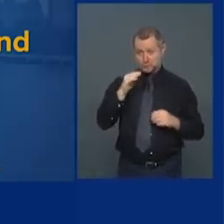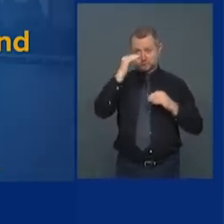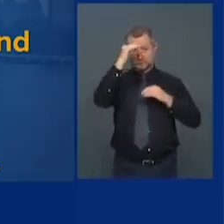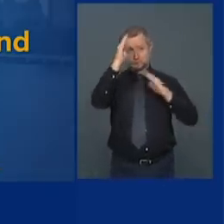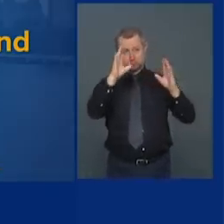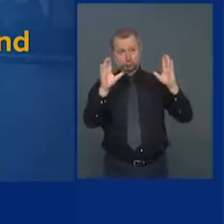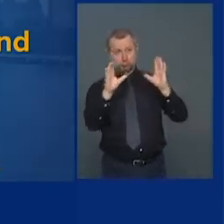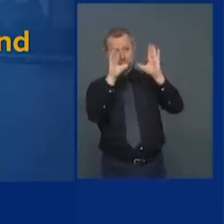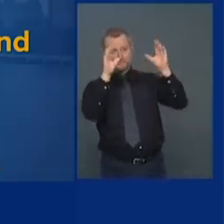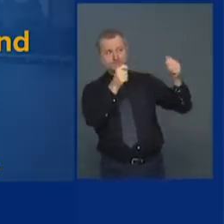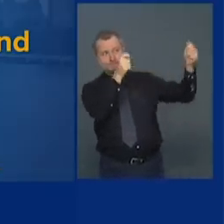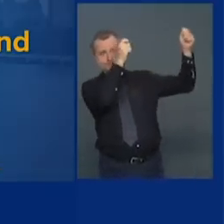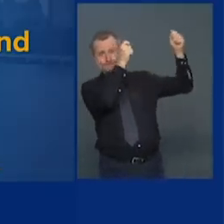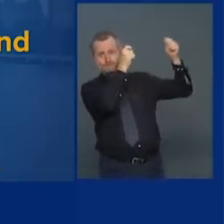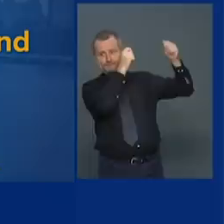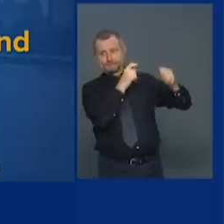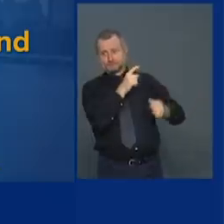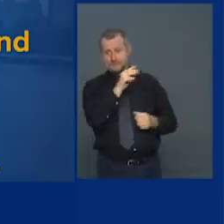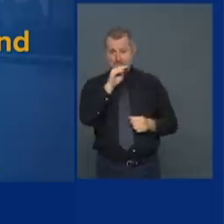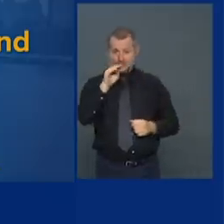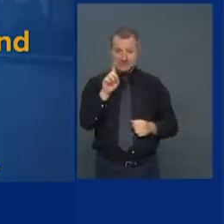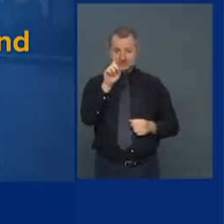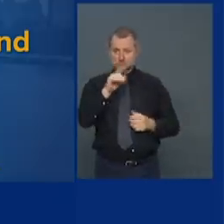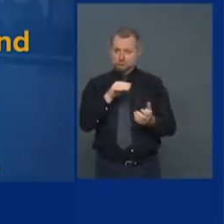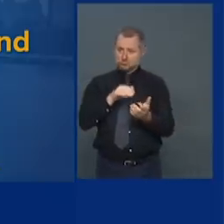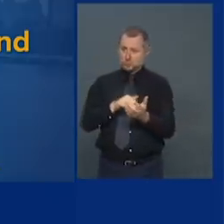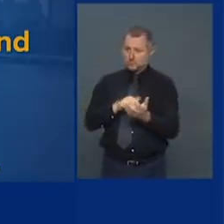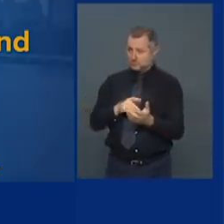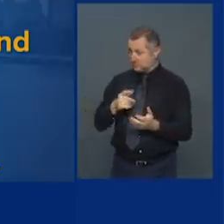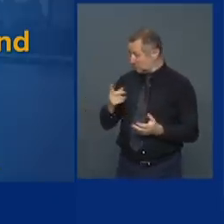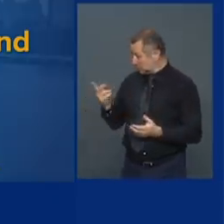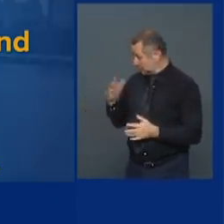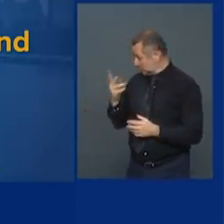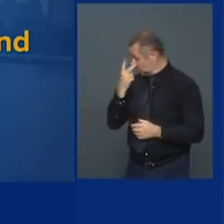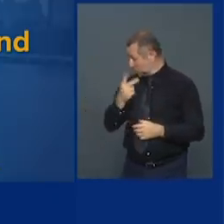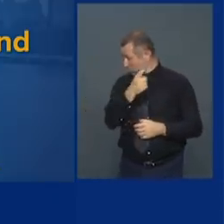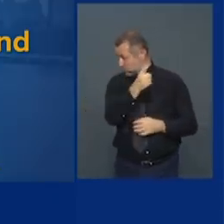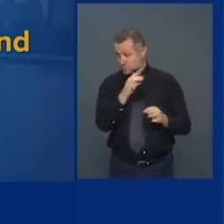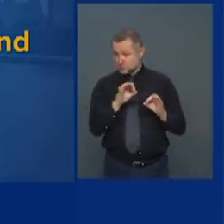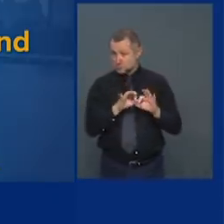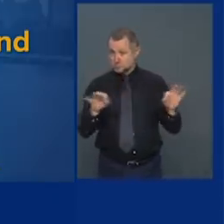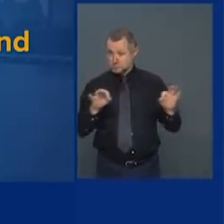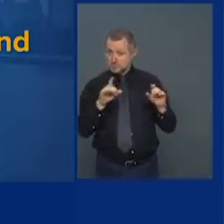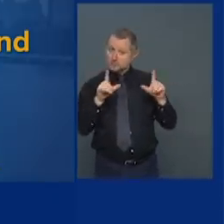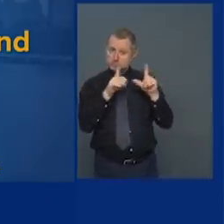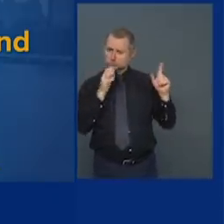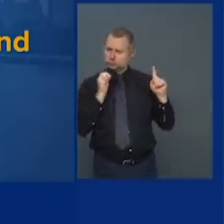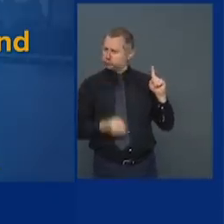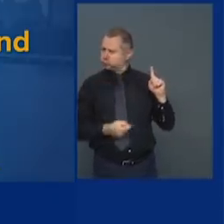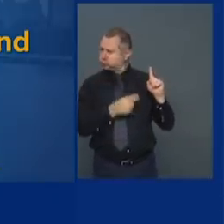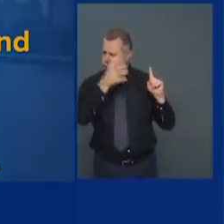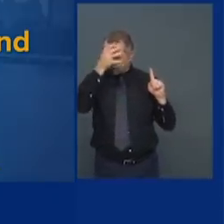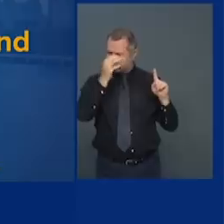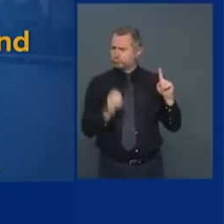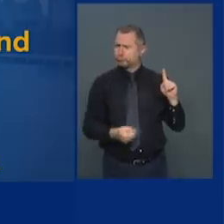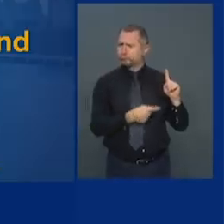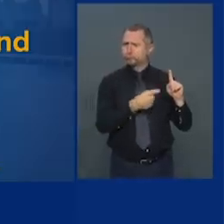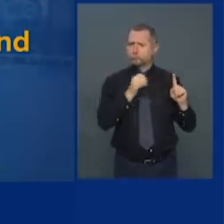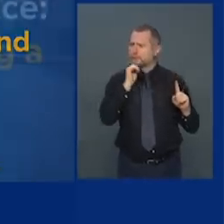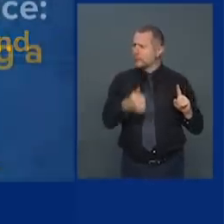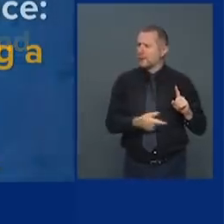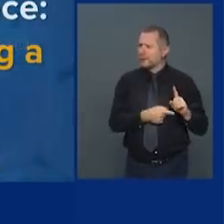certificate in the oval office for president no no so he's not a doctor so uh